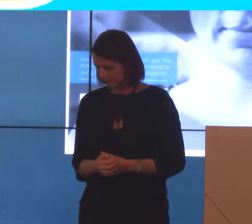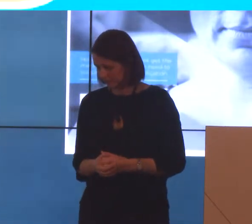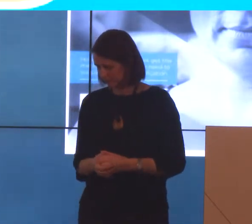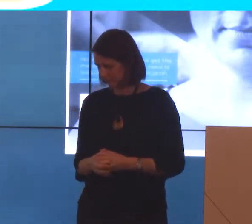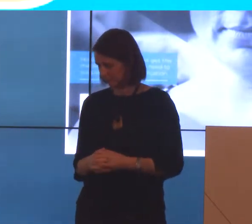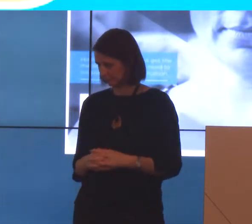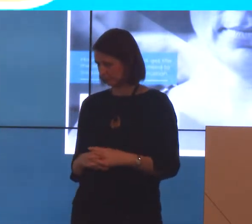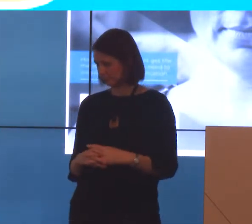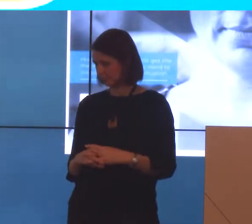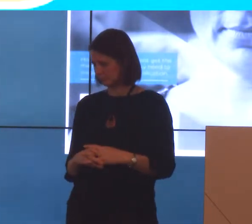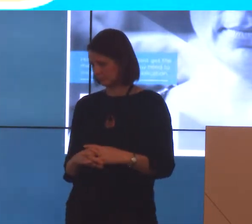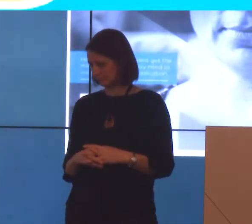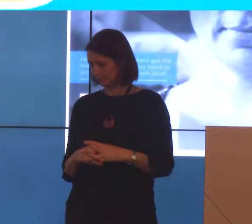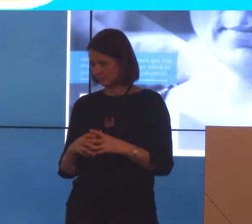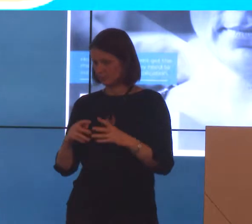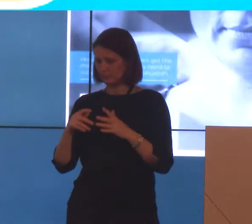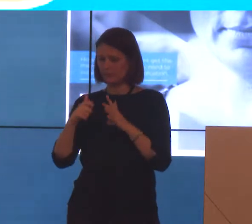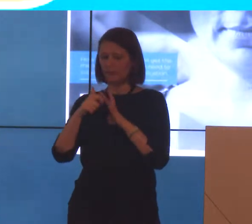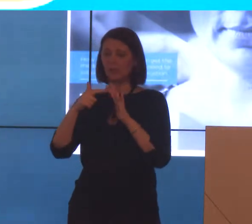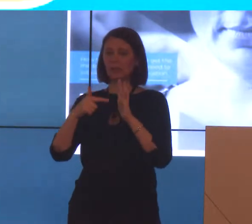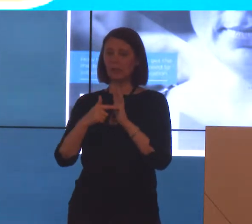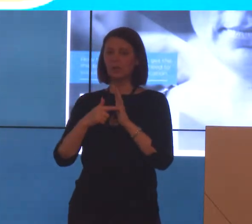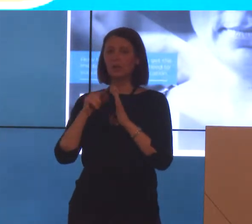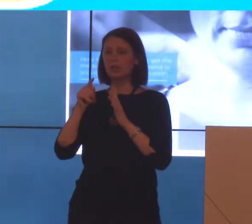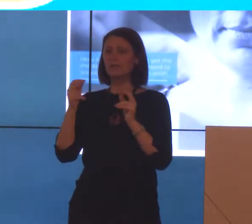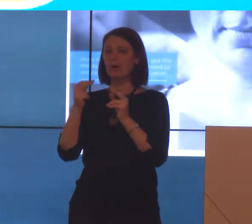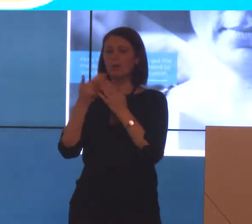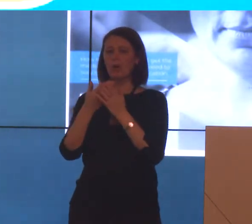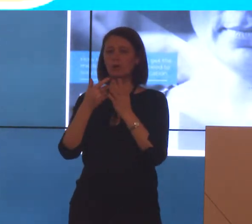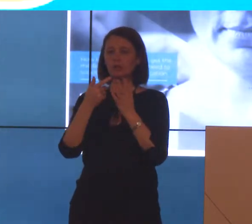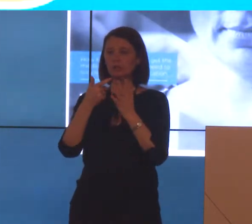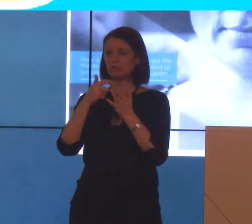The kit is available on SSRV's website.